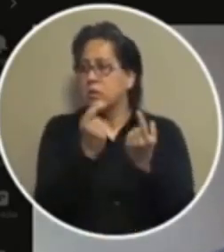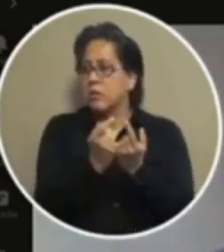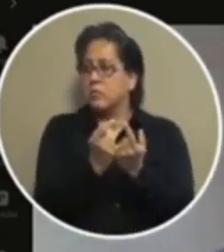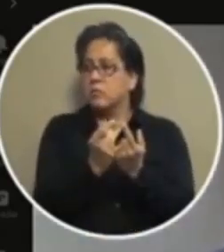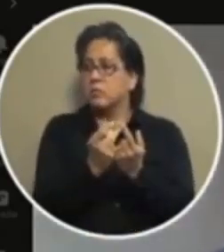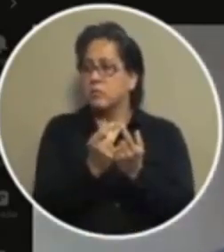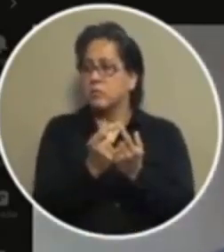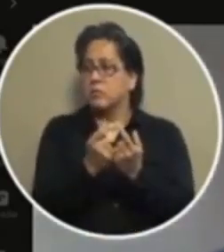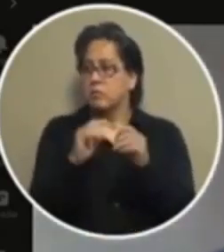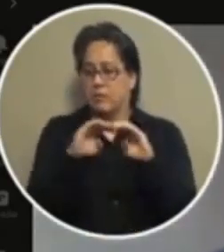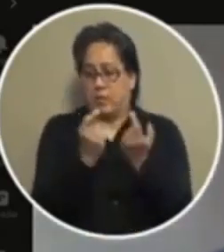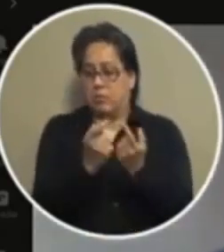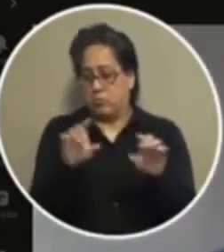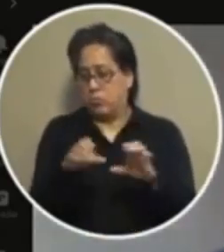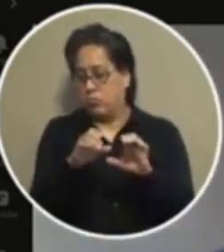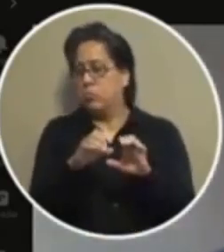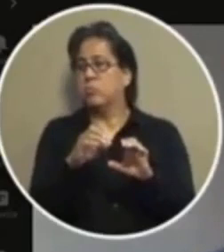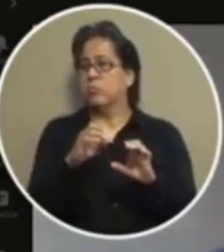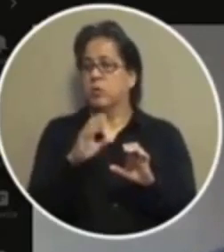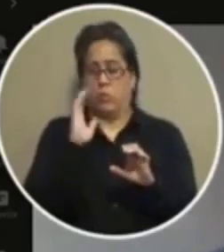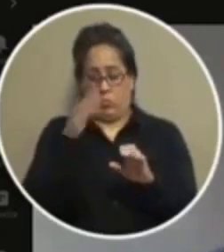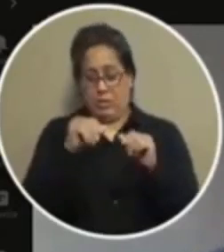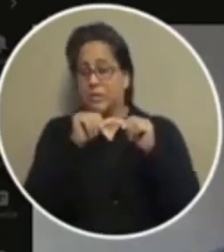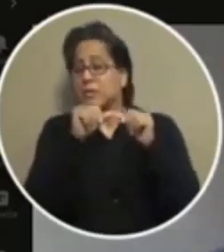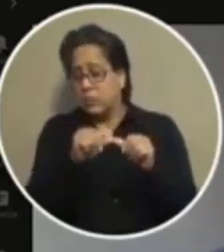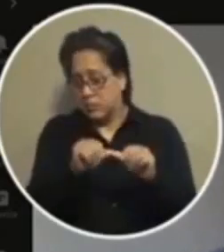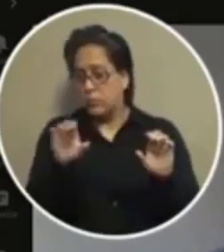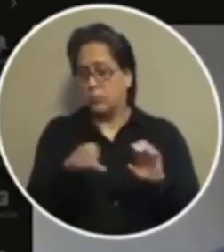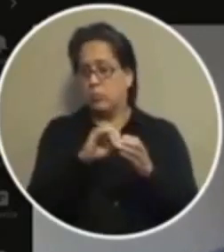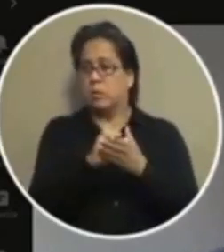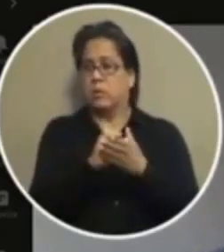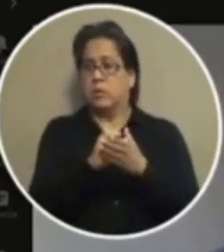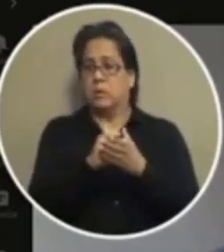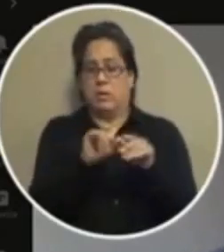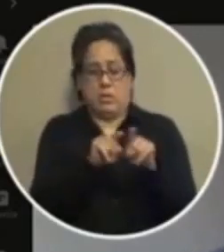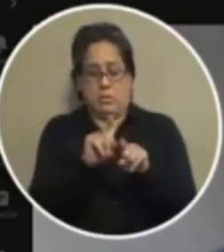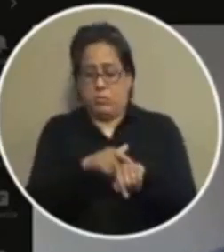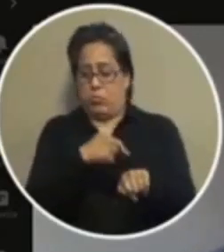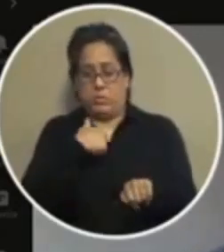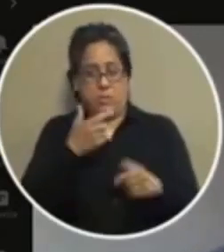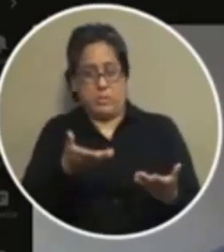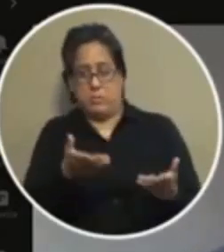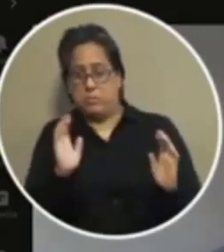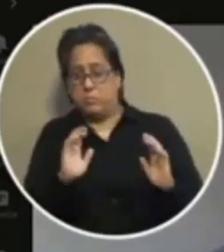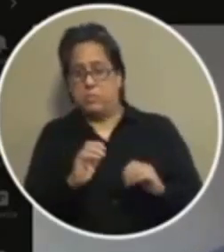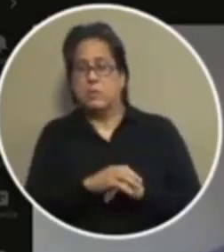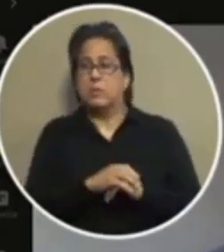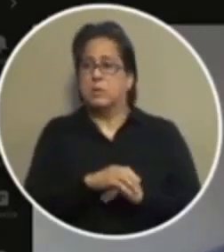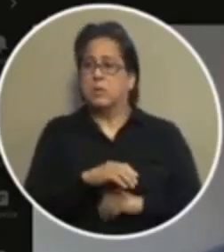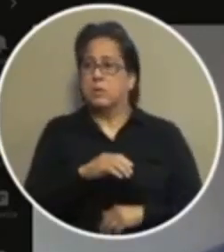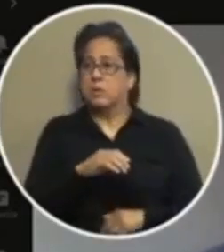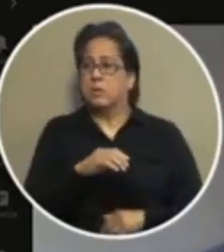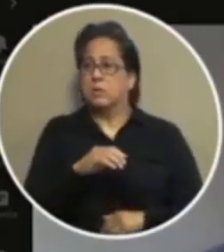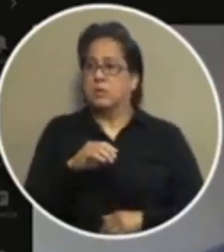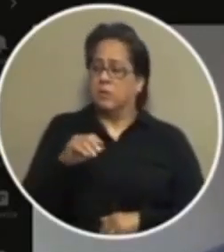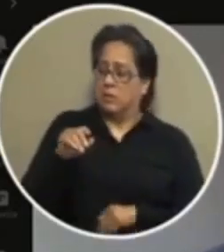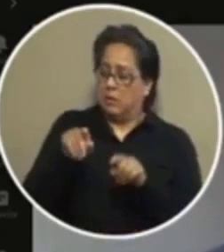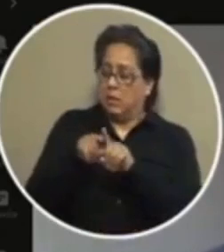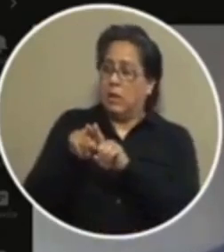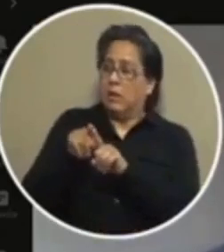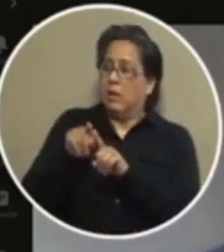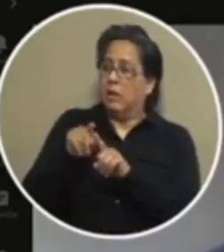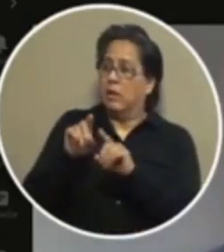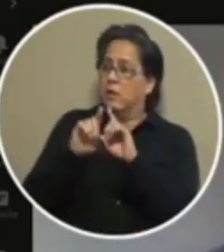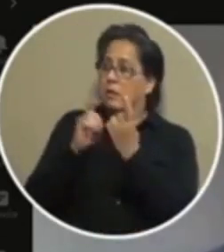asked us to do and we will continue to do that as long as i'm here so like i said before